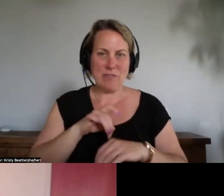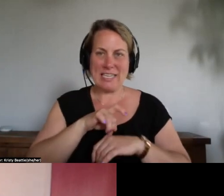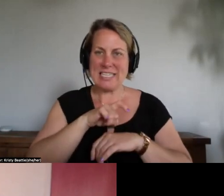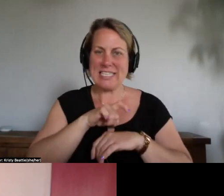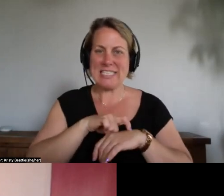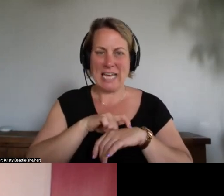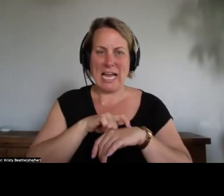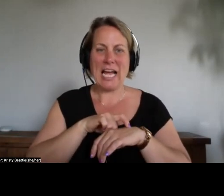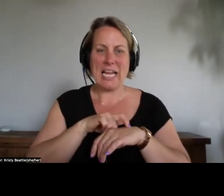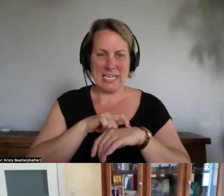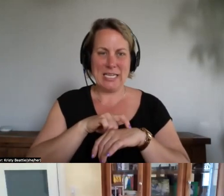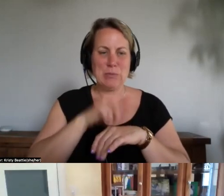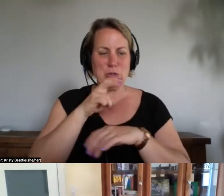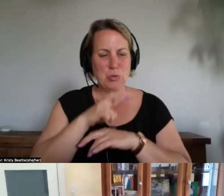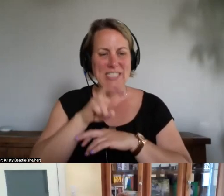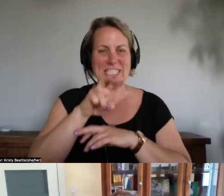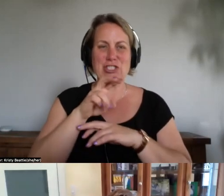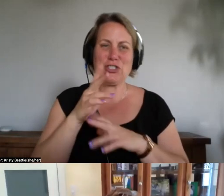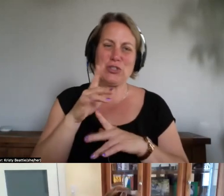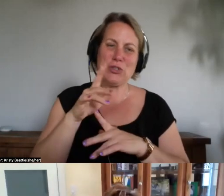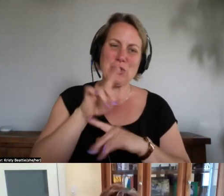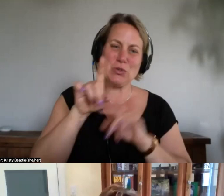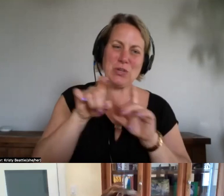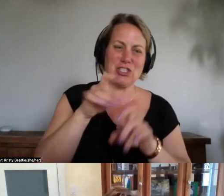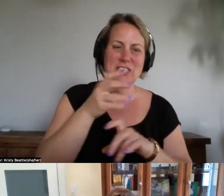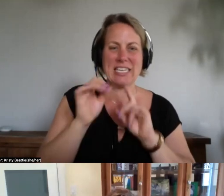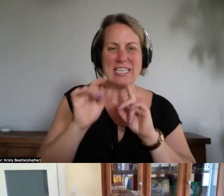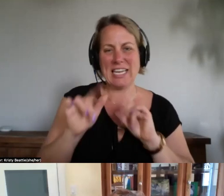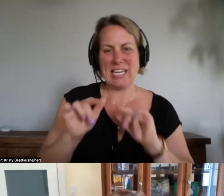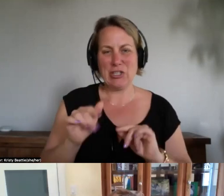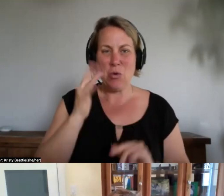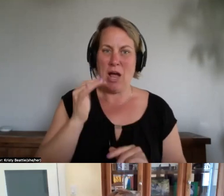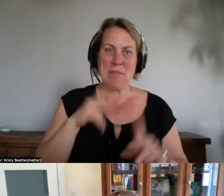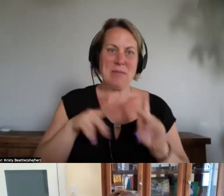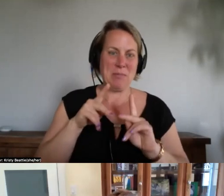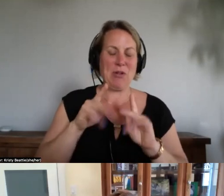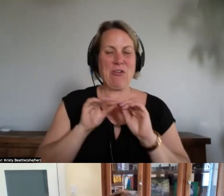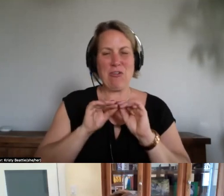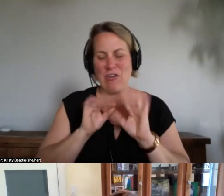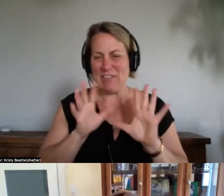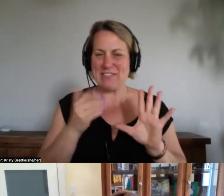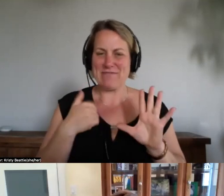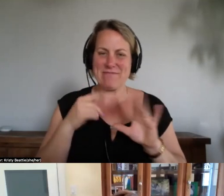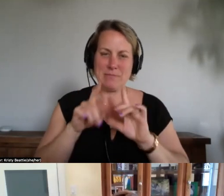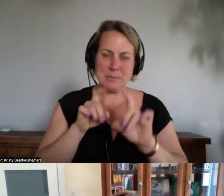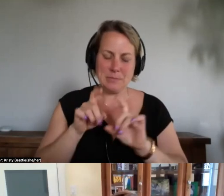questions and answers which people certainly have um i wanted to ask